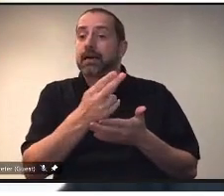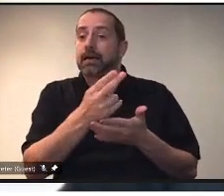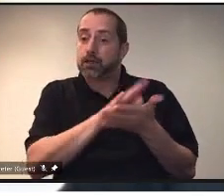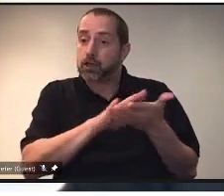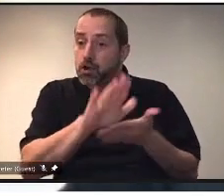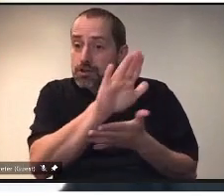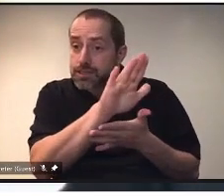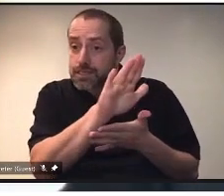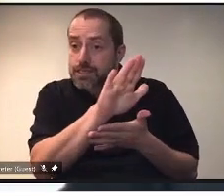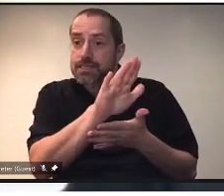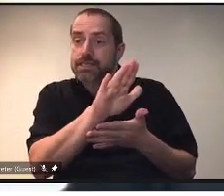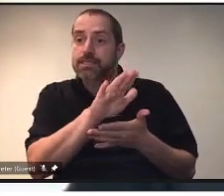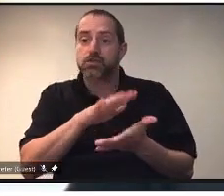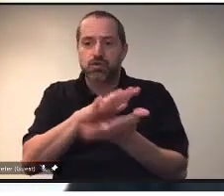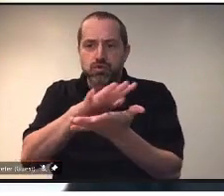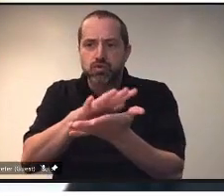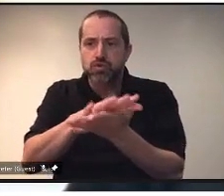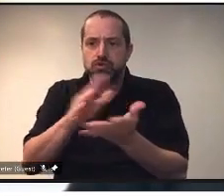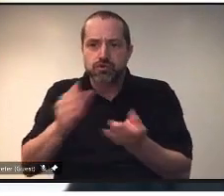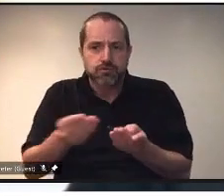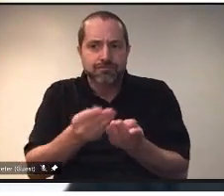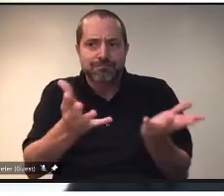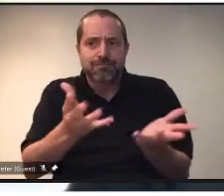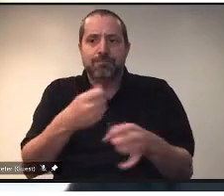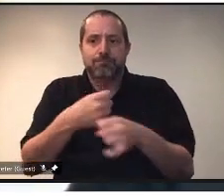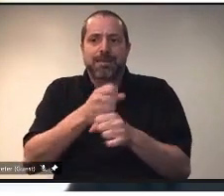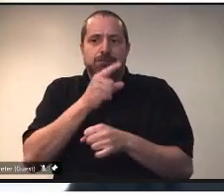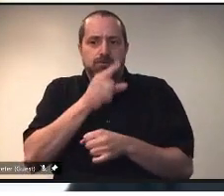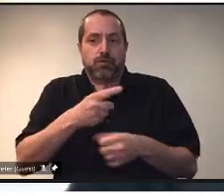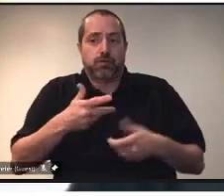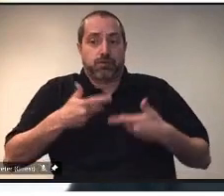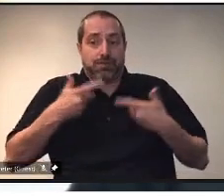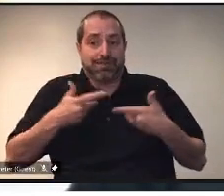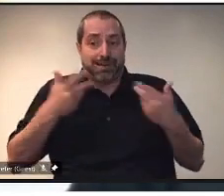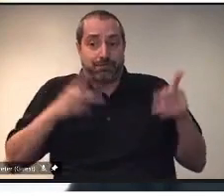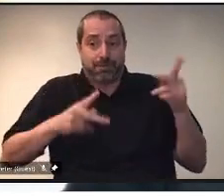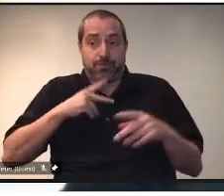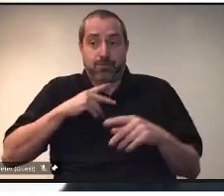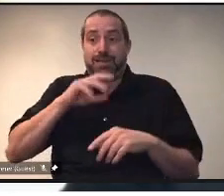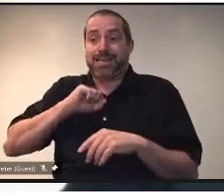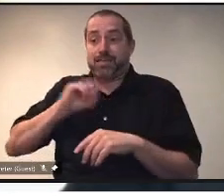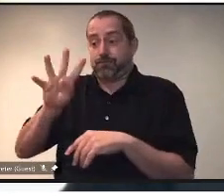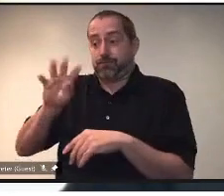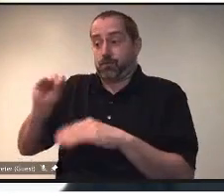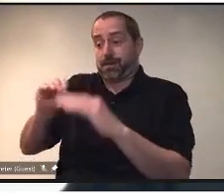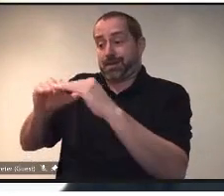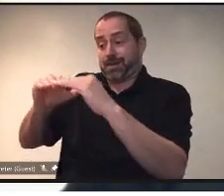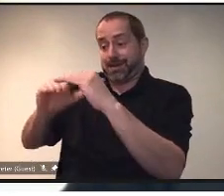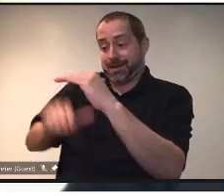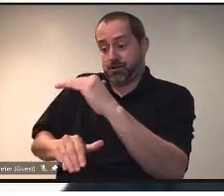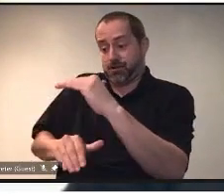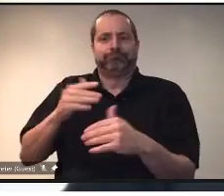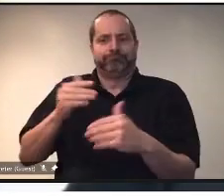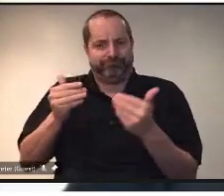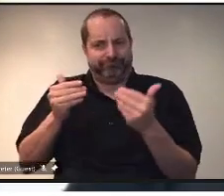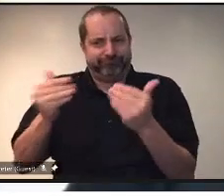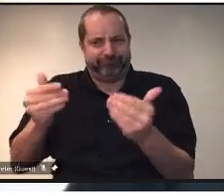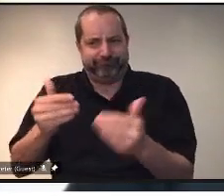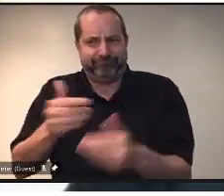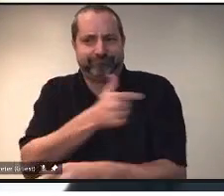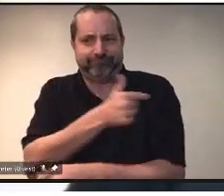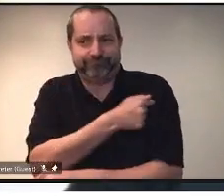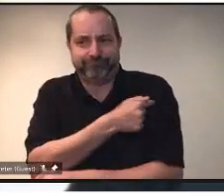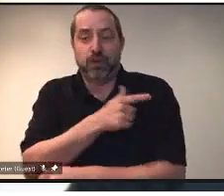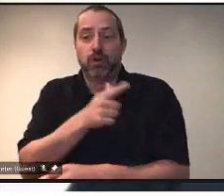make sure that those younger people that are under the age of 40 are getting vaccinated. We've reached out to newcomer communities